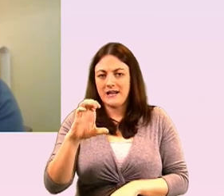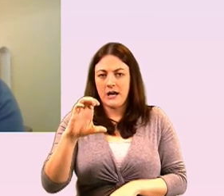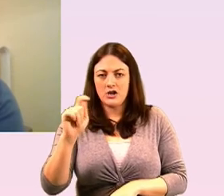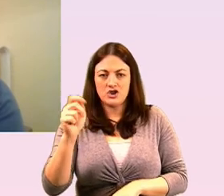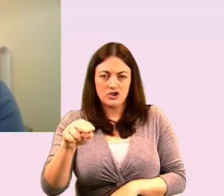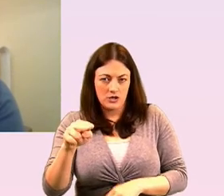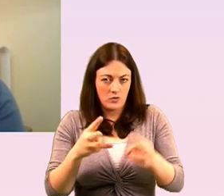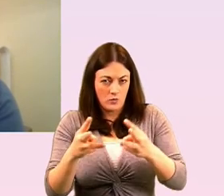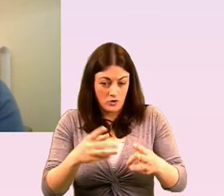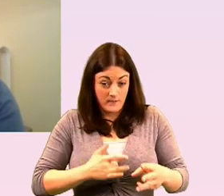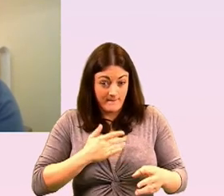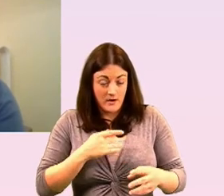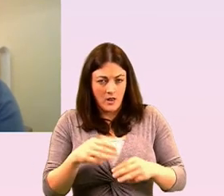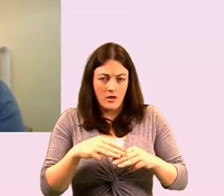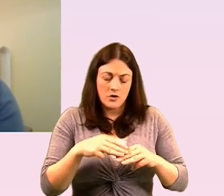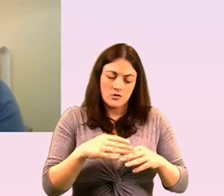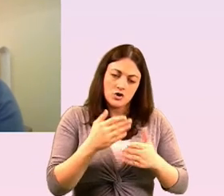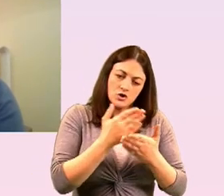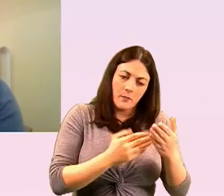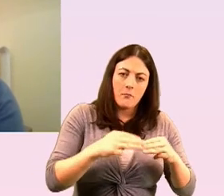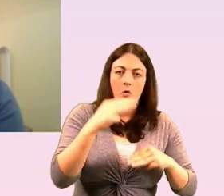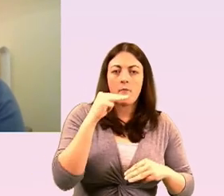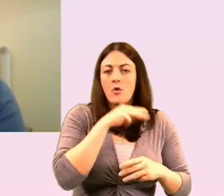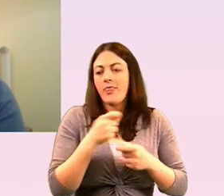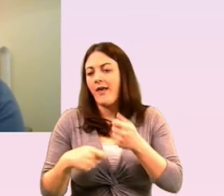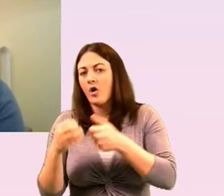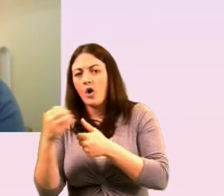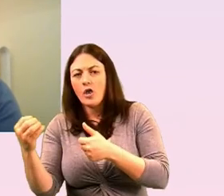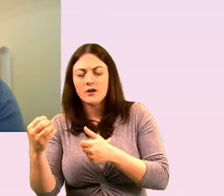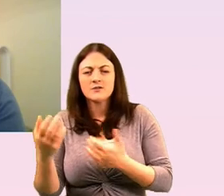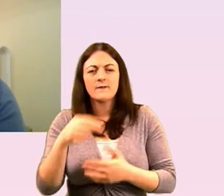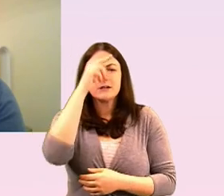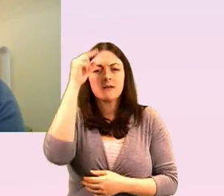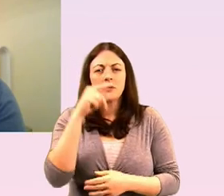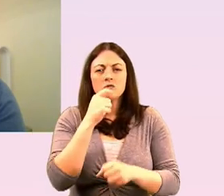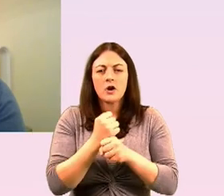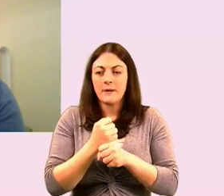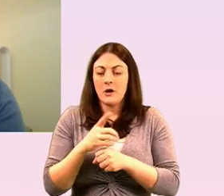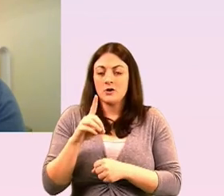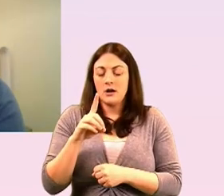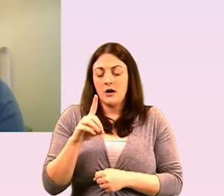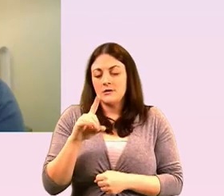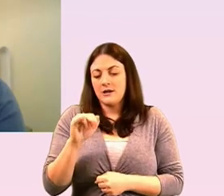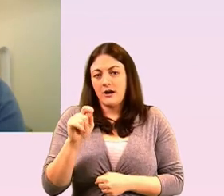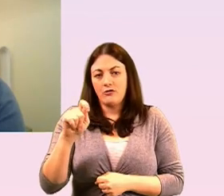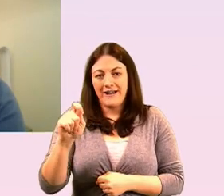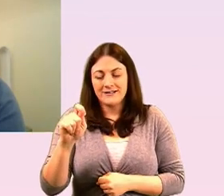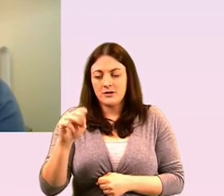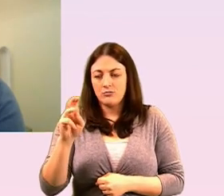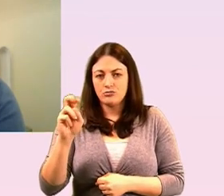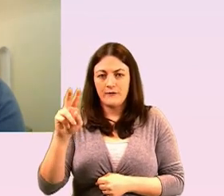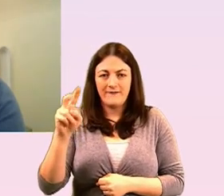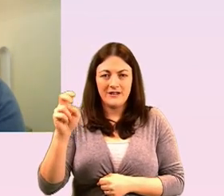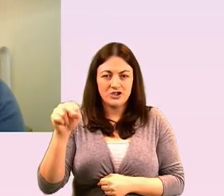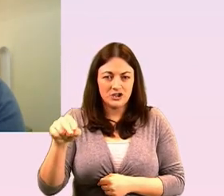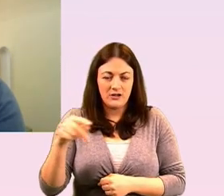important than others but i'm thinking of your mentioning of you know people in direct provision for example or trans or traveler are there